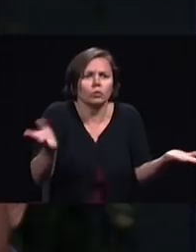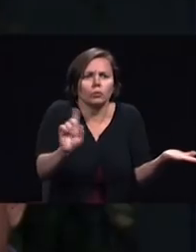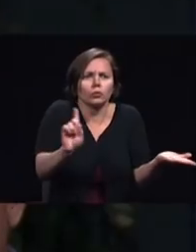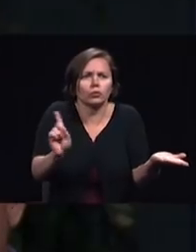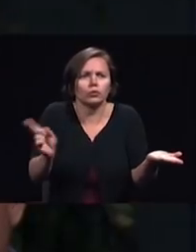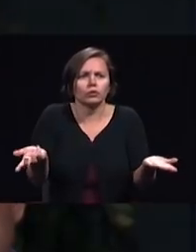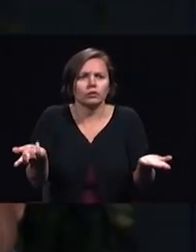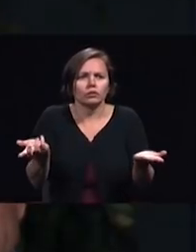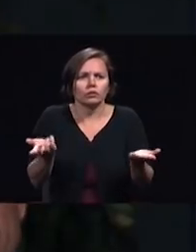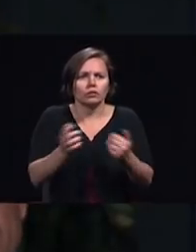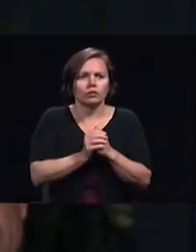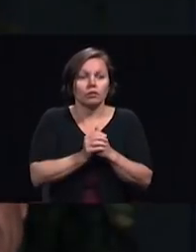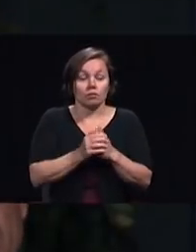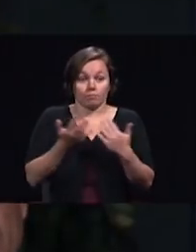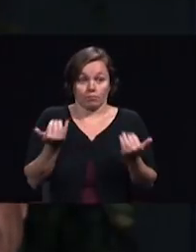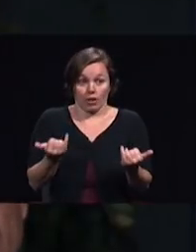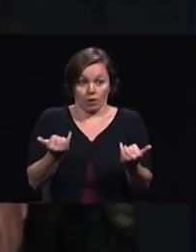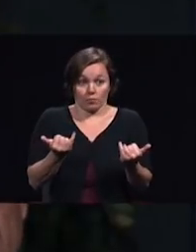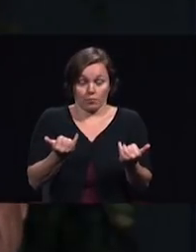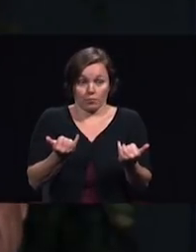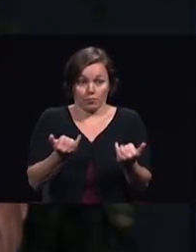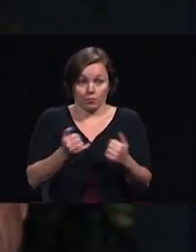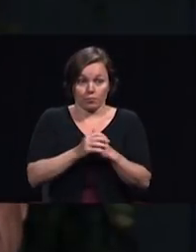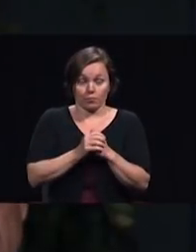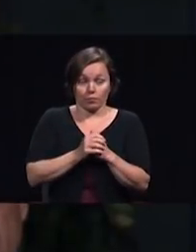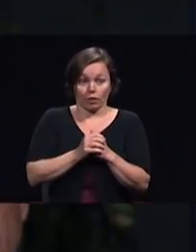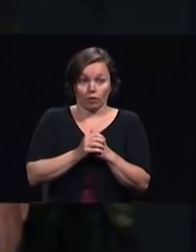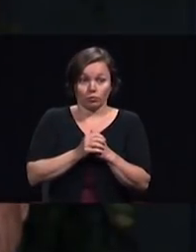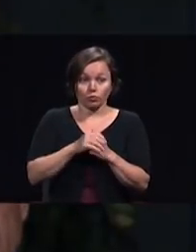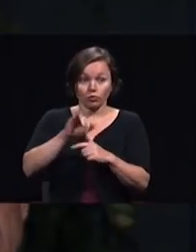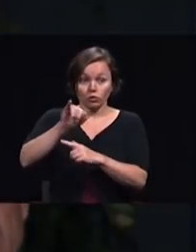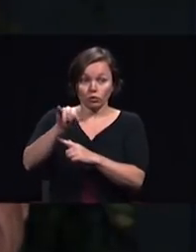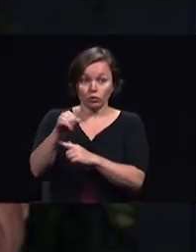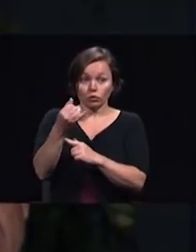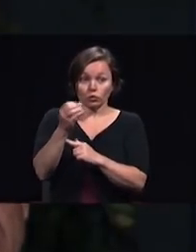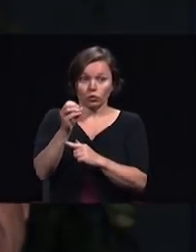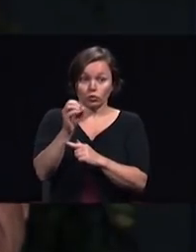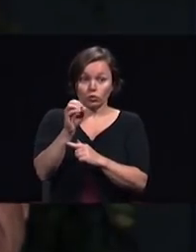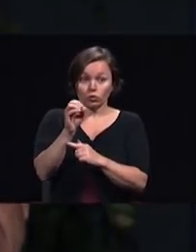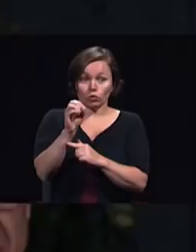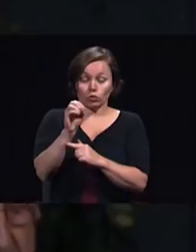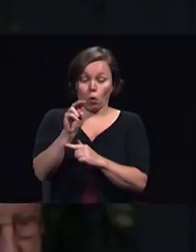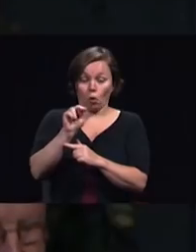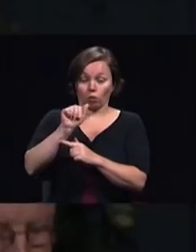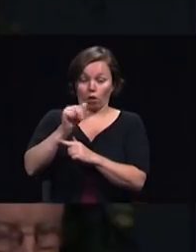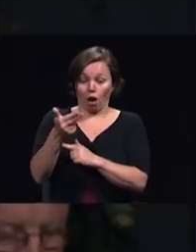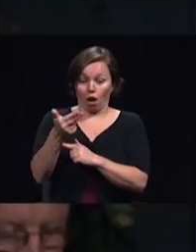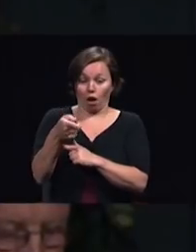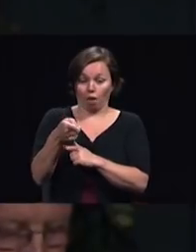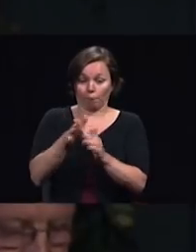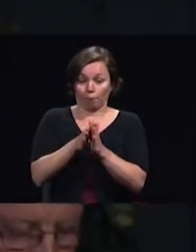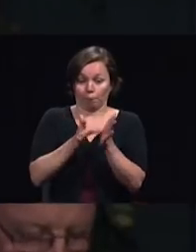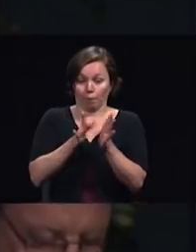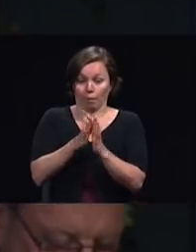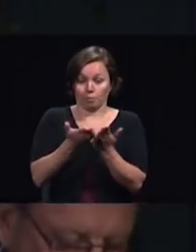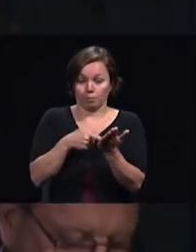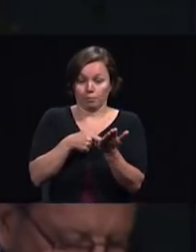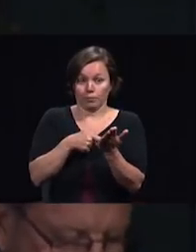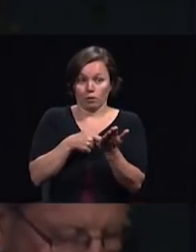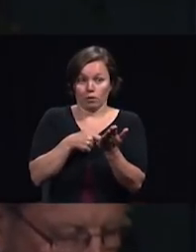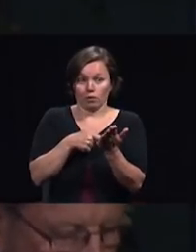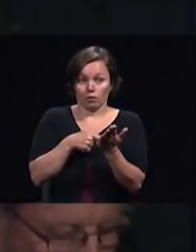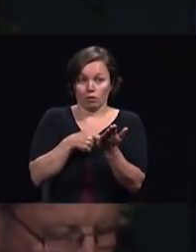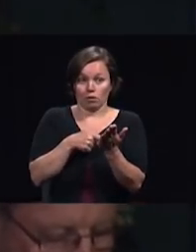now from the book of Jonah now the word of the Lord came to Jonah the son of Amittai saying